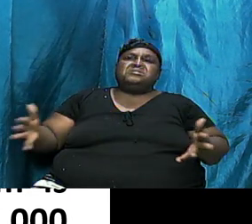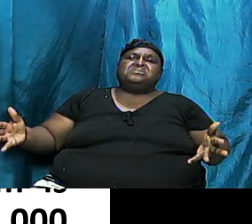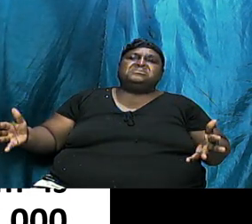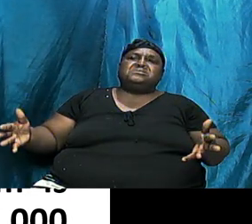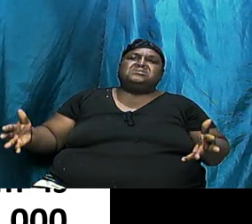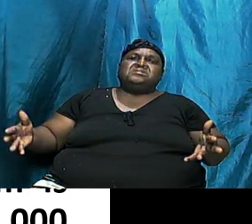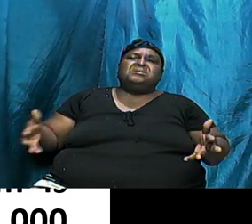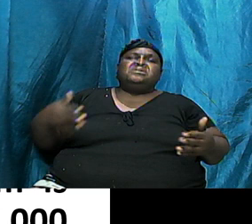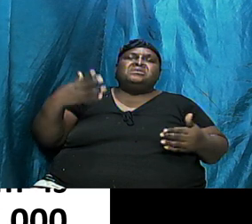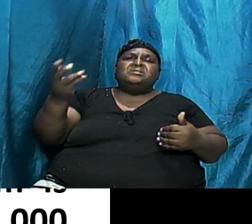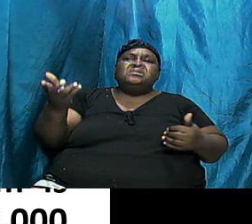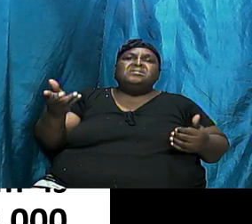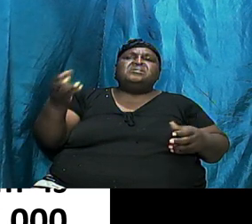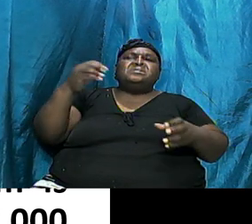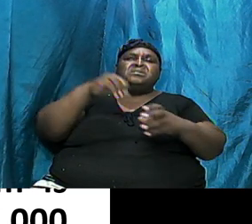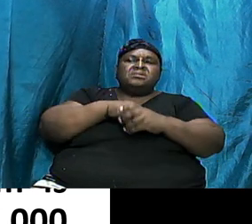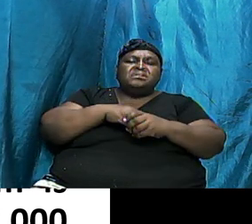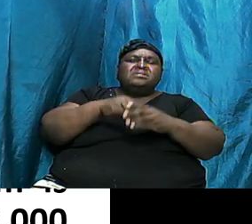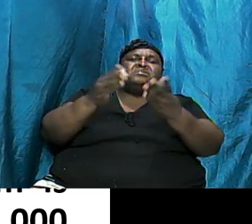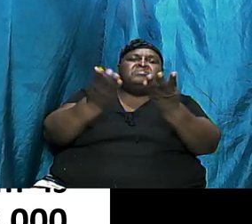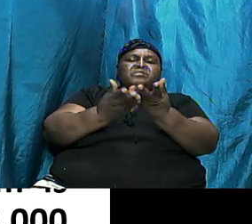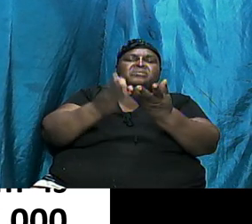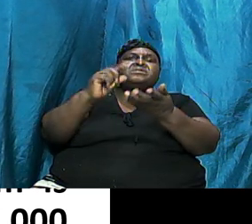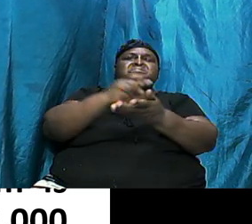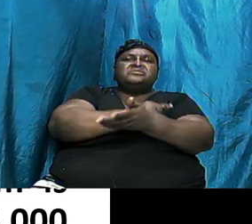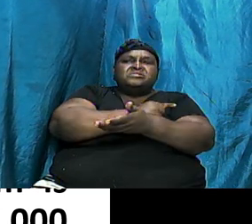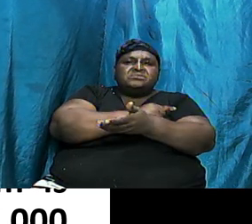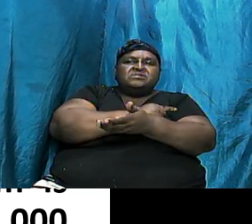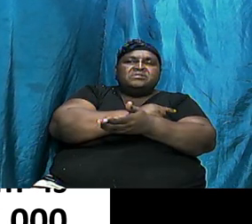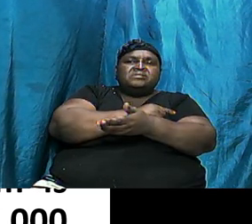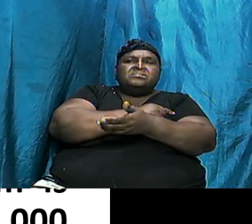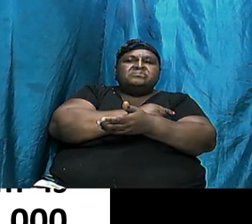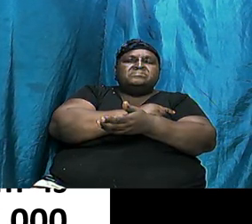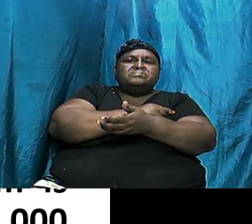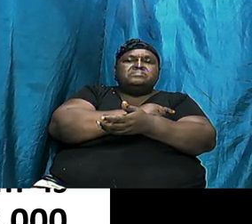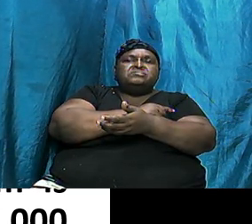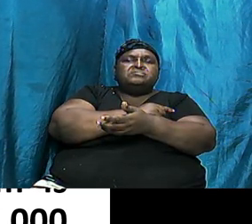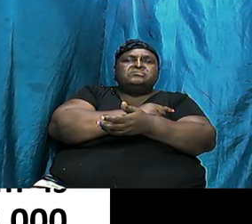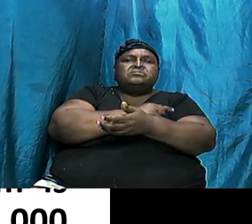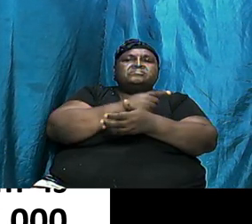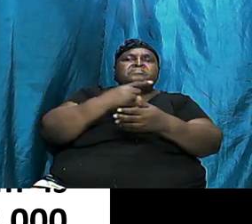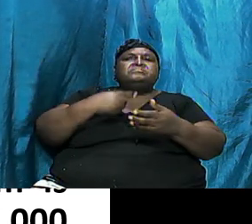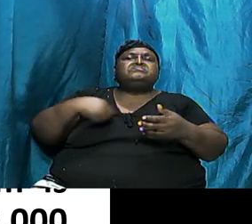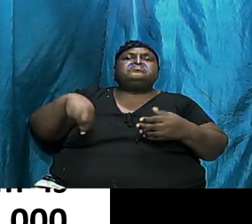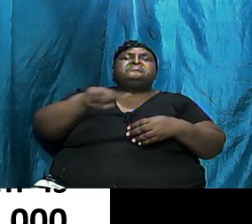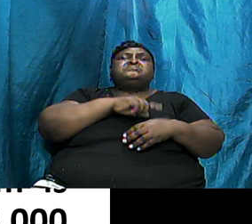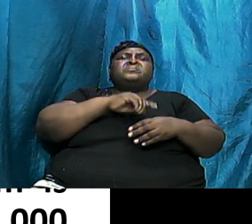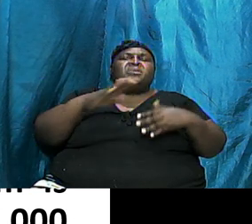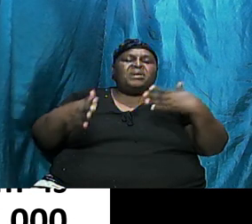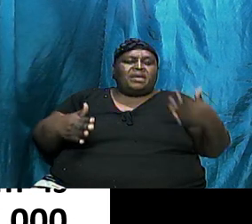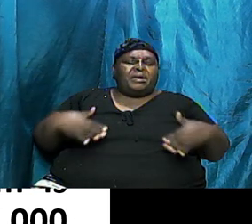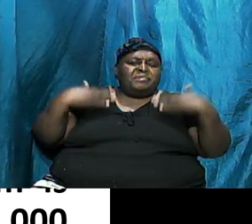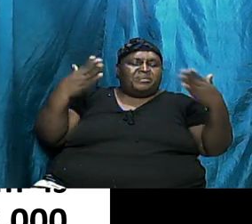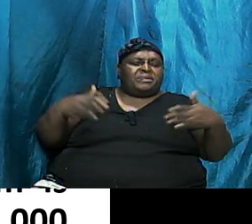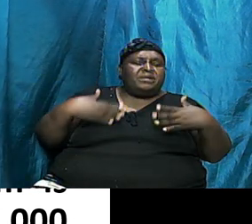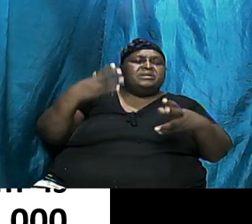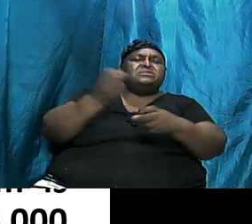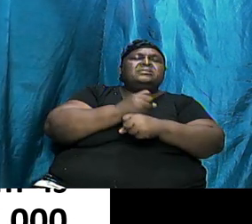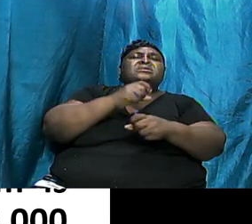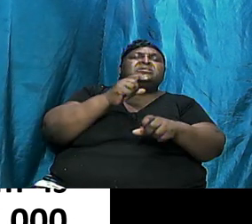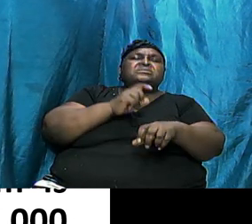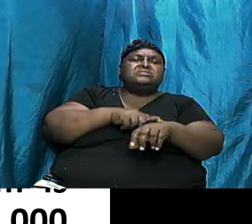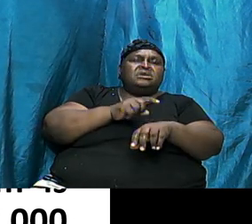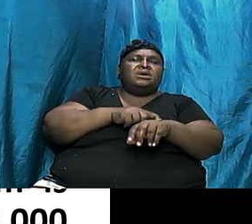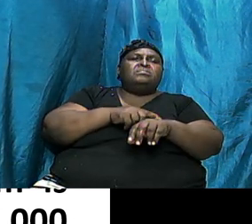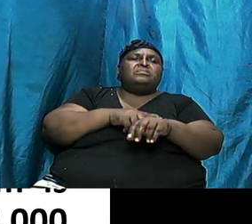They Are In The Book Of Genesis And We Are Happy That We Are Taking The Time And